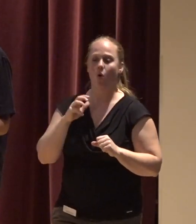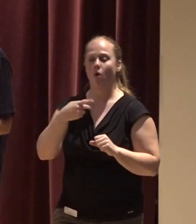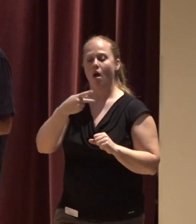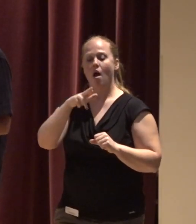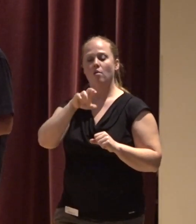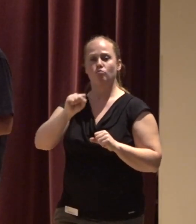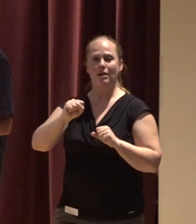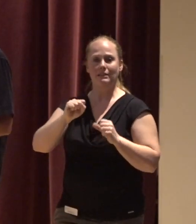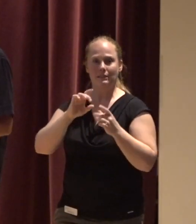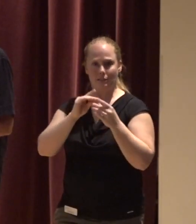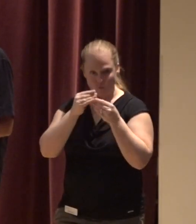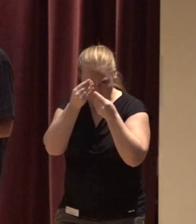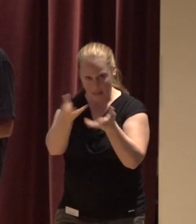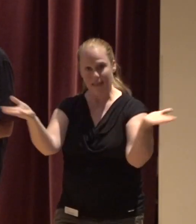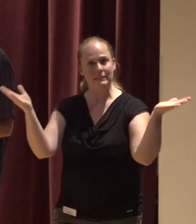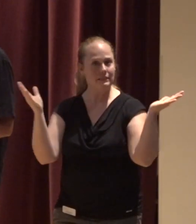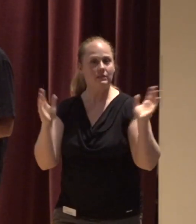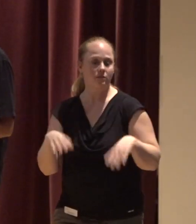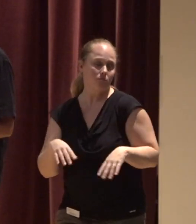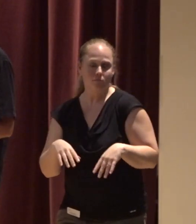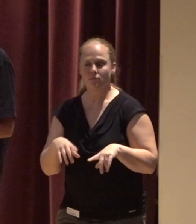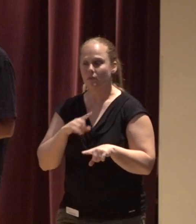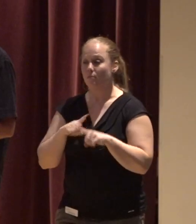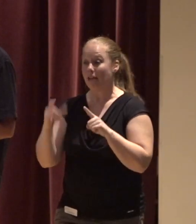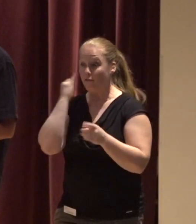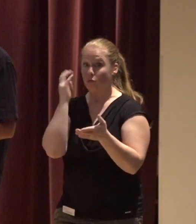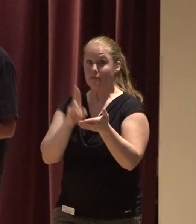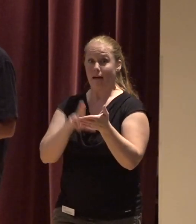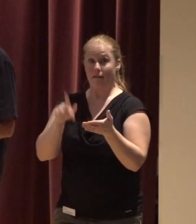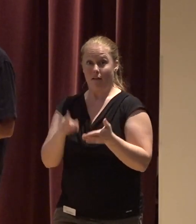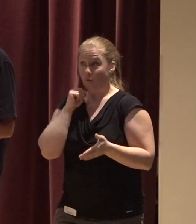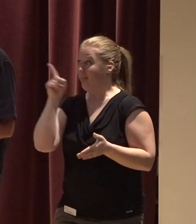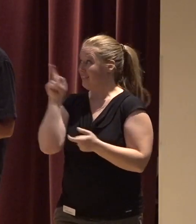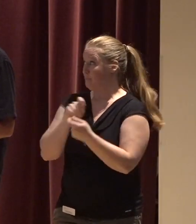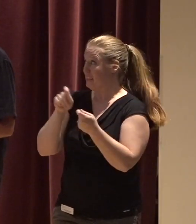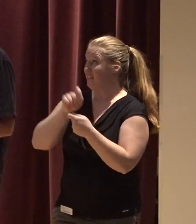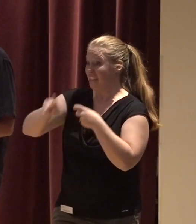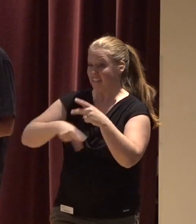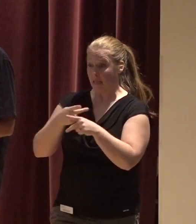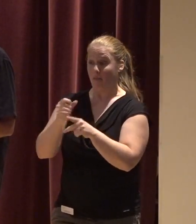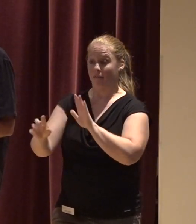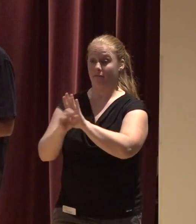About a pending flood wave But by signing up for these particular alerts